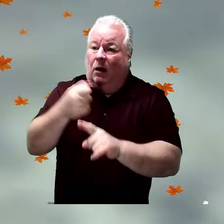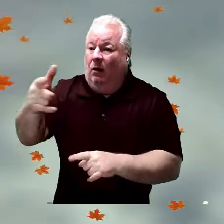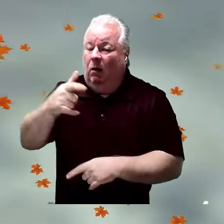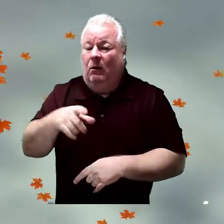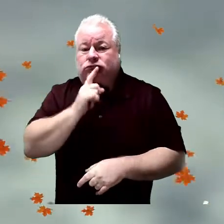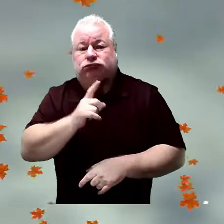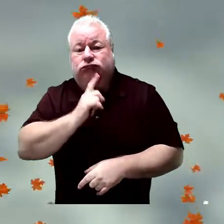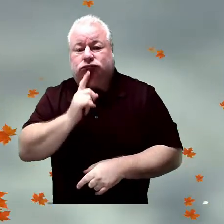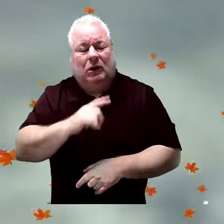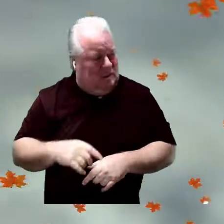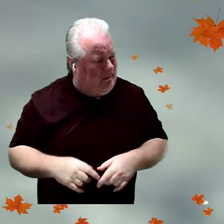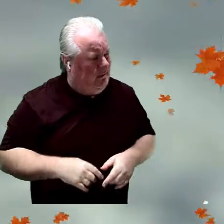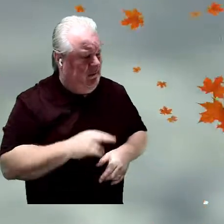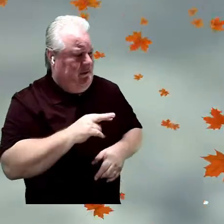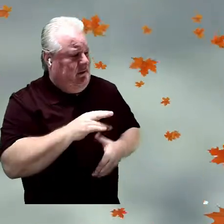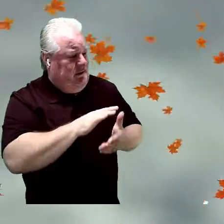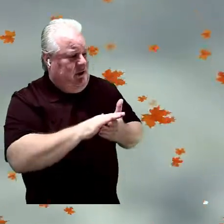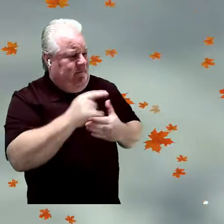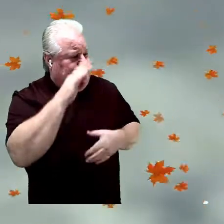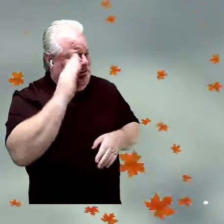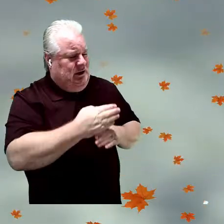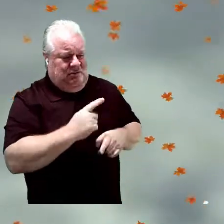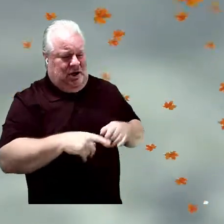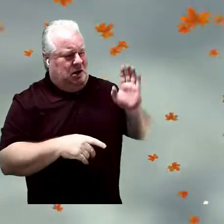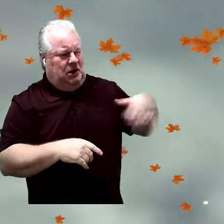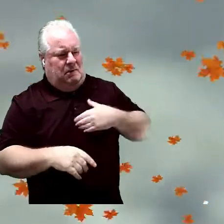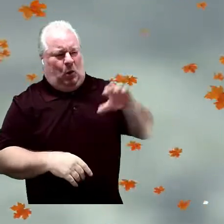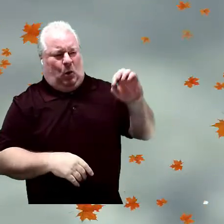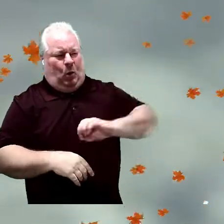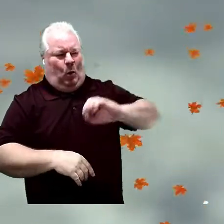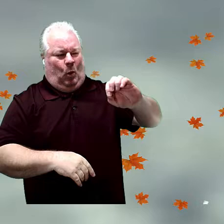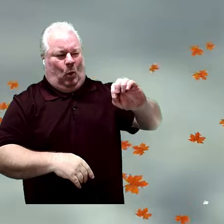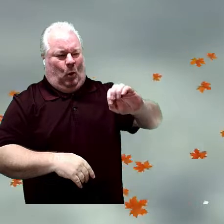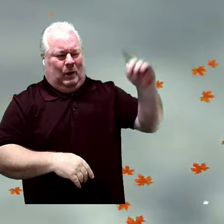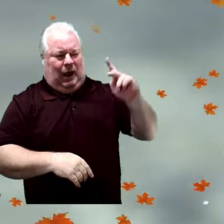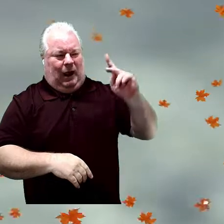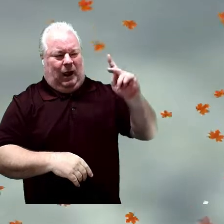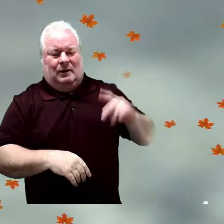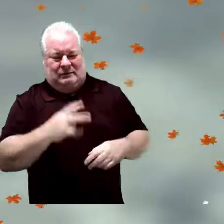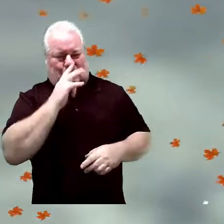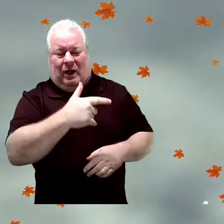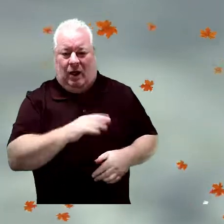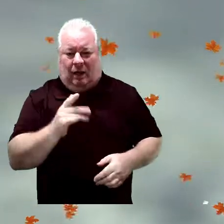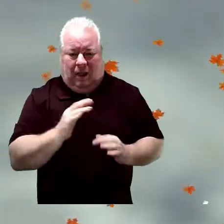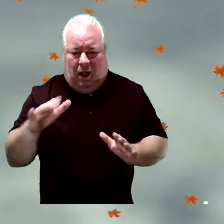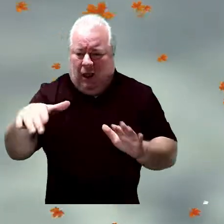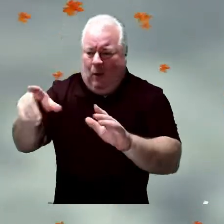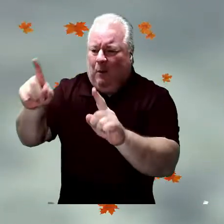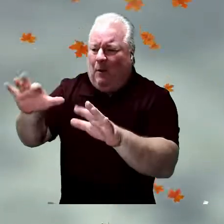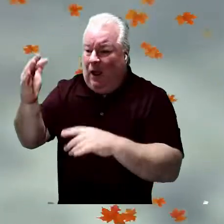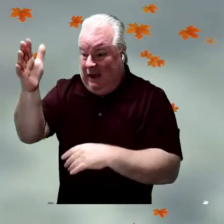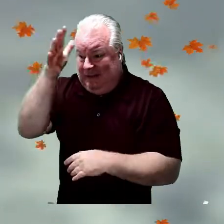Oh, well, that's nice of you, son, but I'll be okay. I'll see you later. Well, how about if